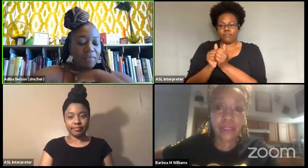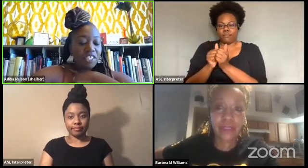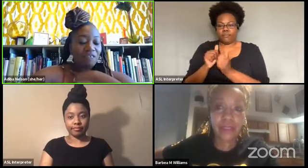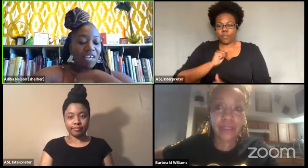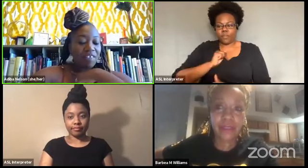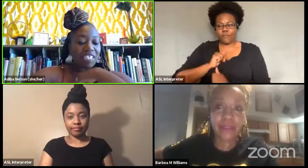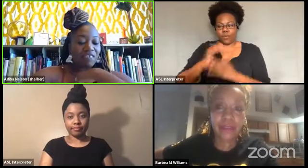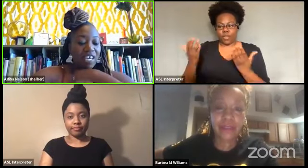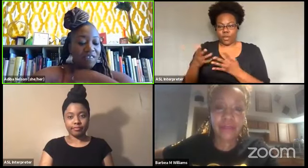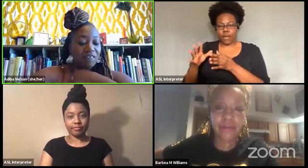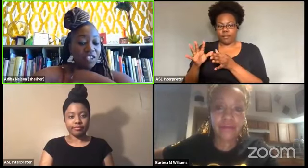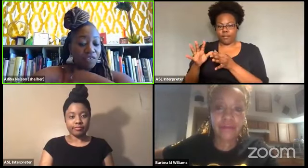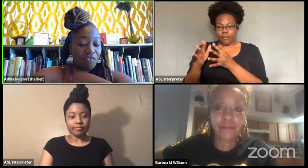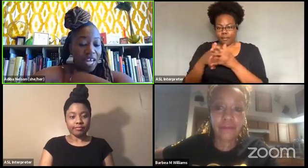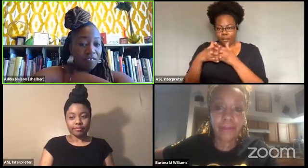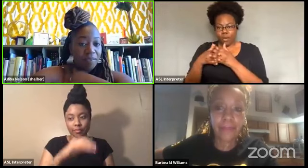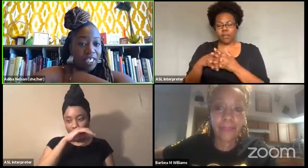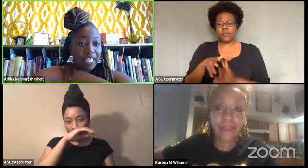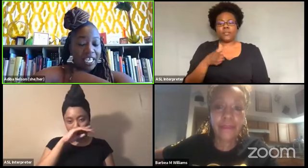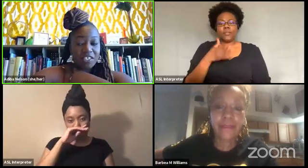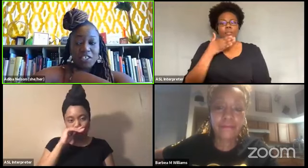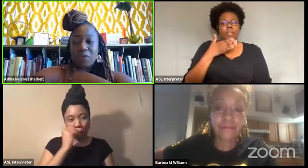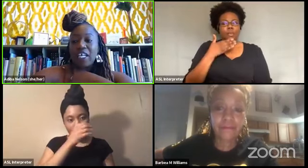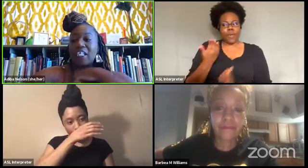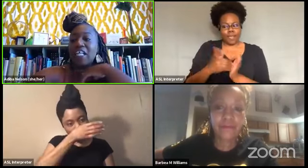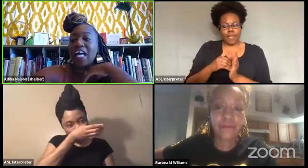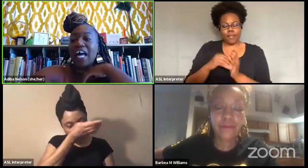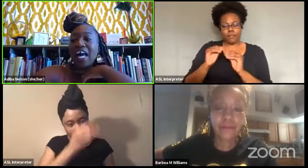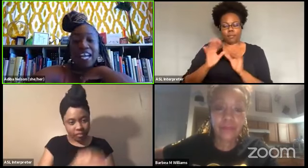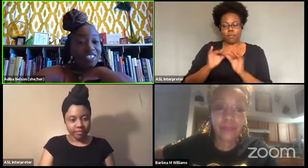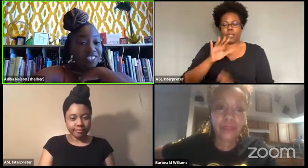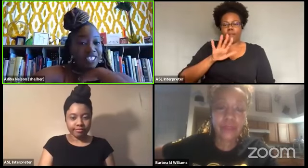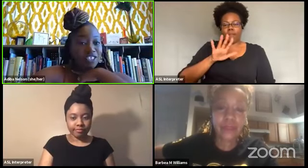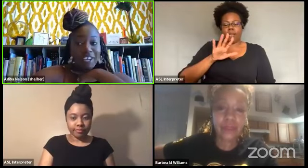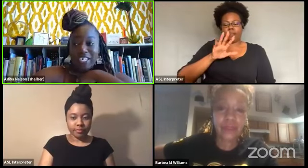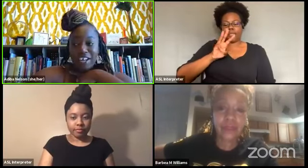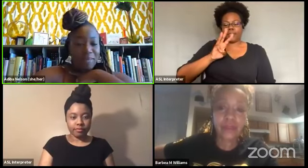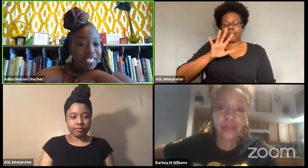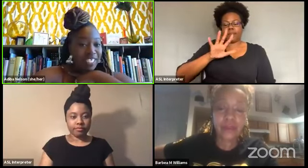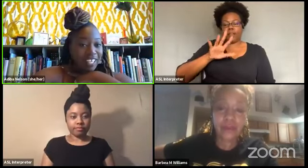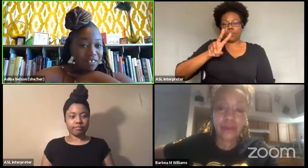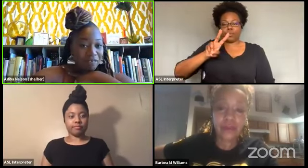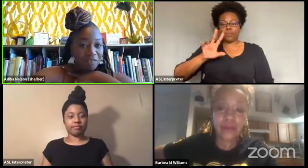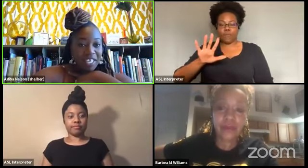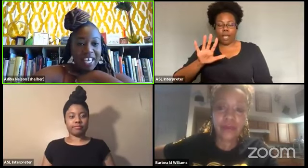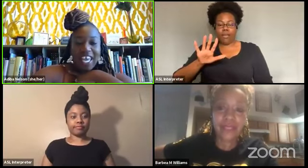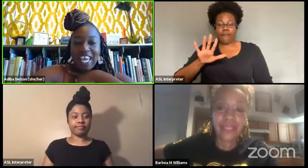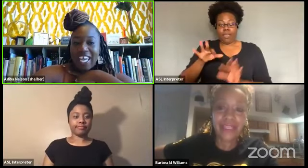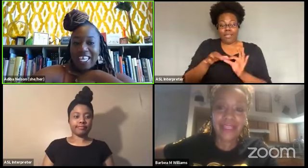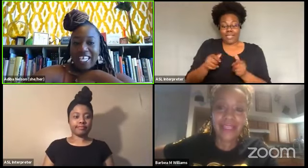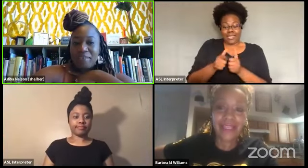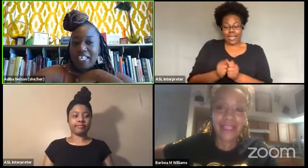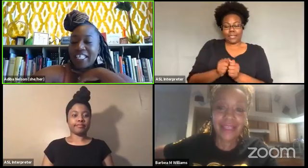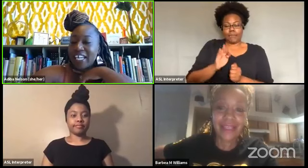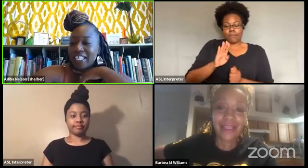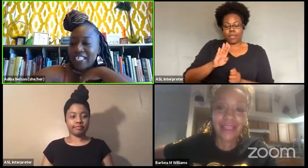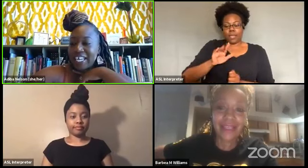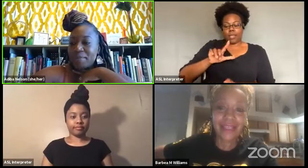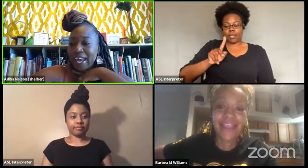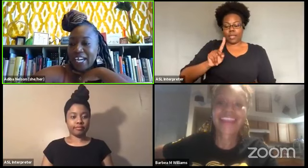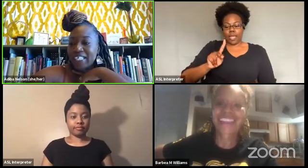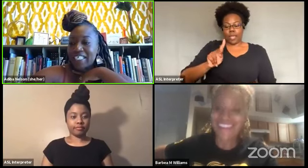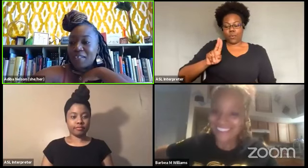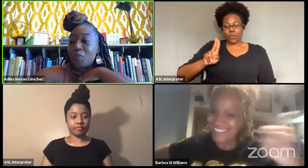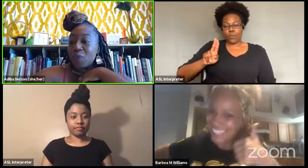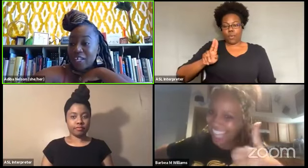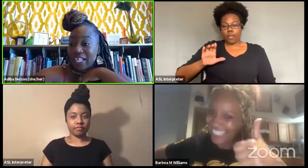giving that information. 56525 BLKCUL. I actually tried it out myself and I immediately got a